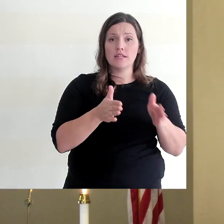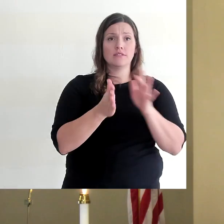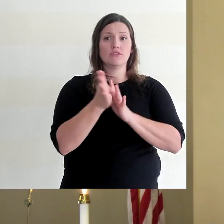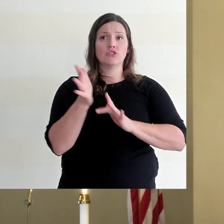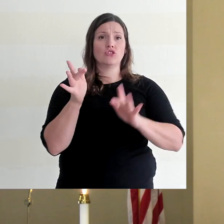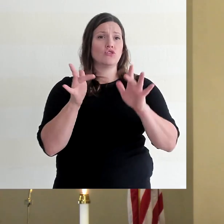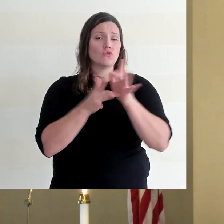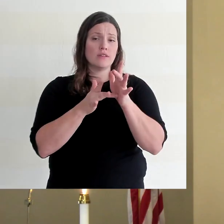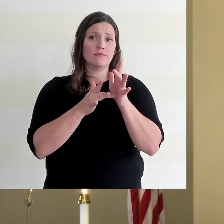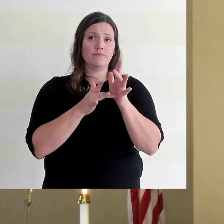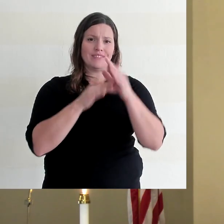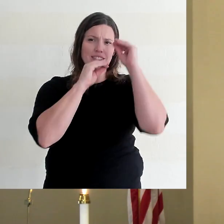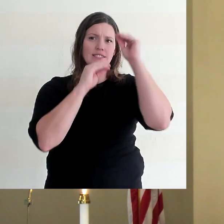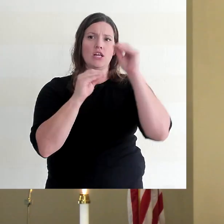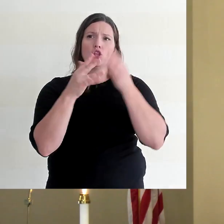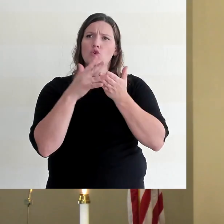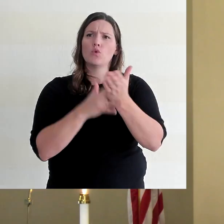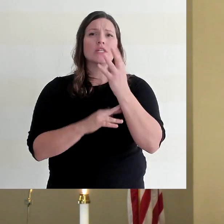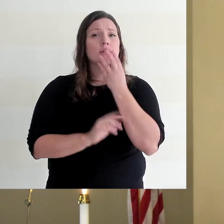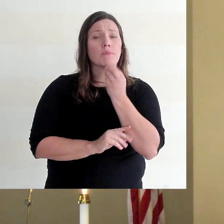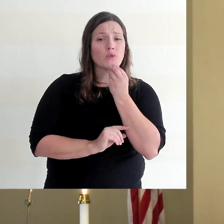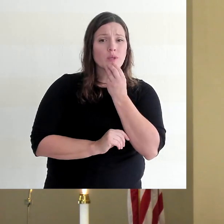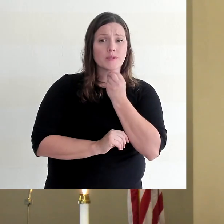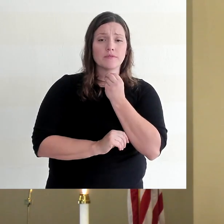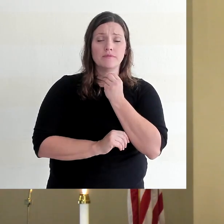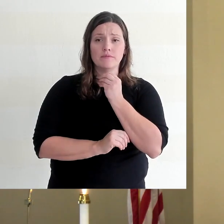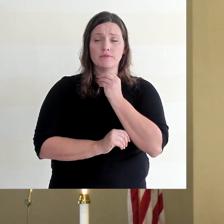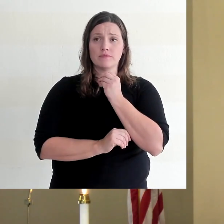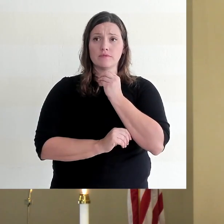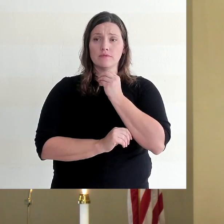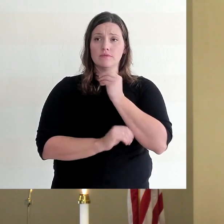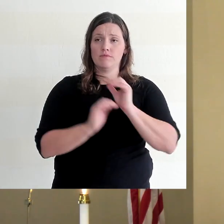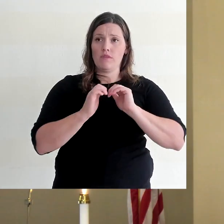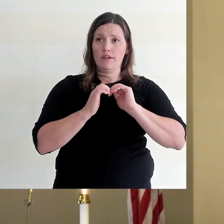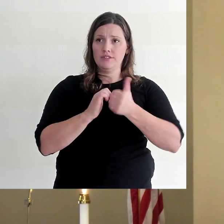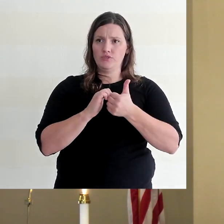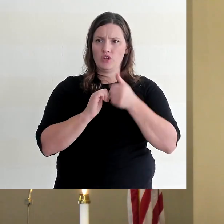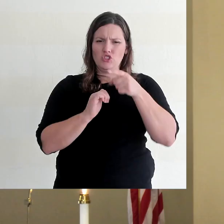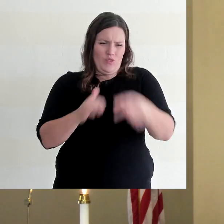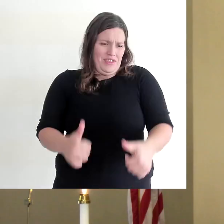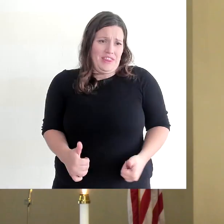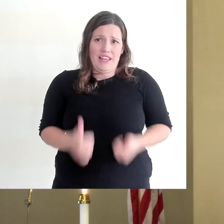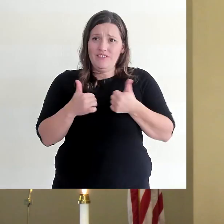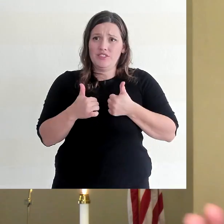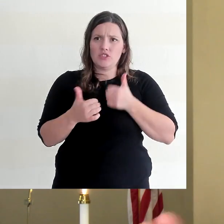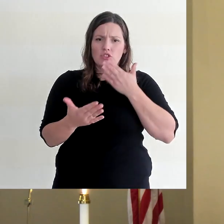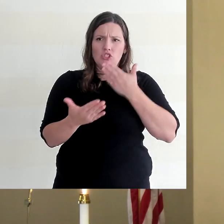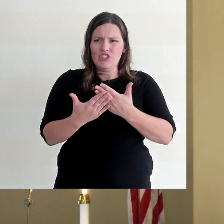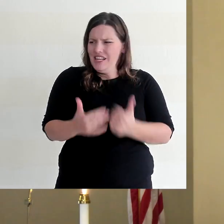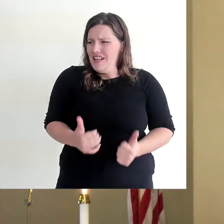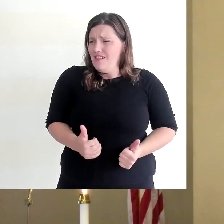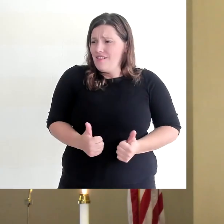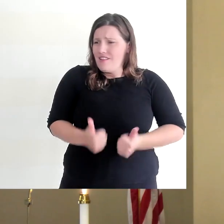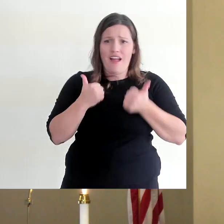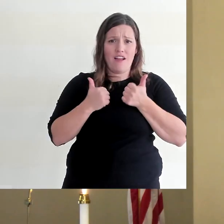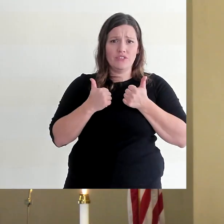Jesus. As you've been set apart to do good works, to do good and share